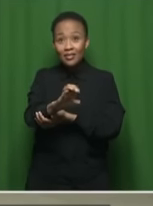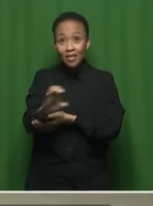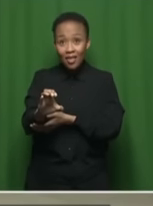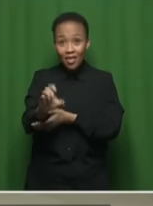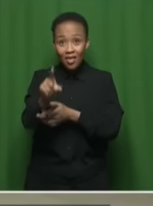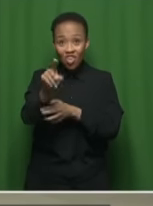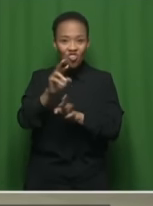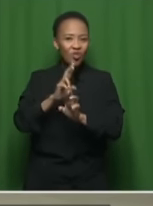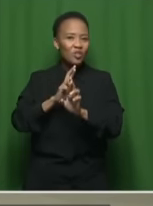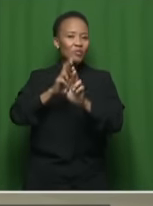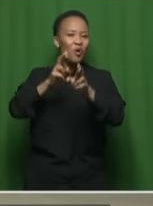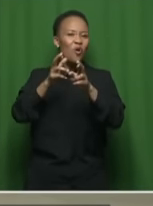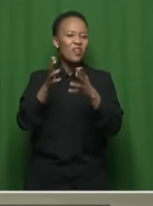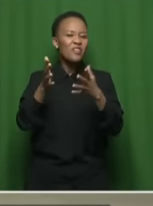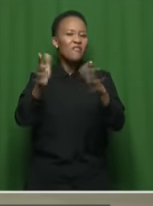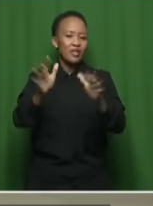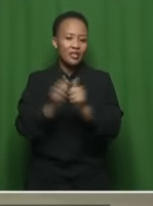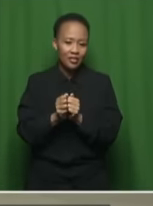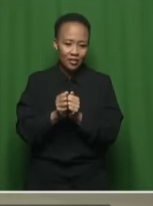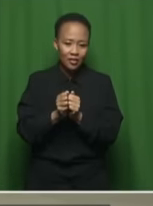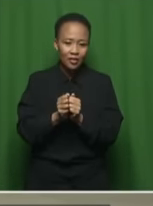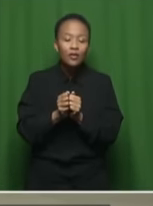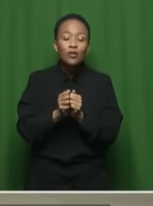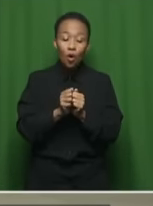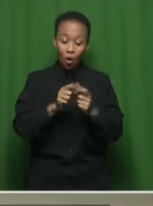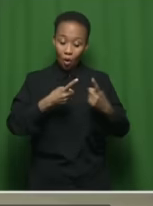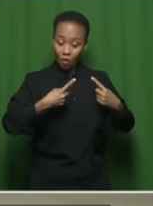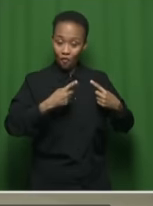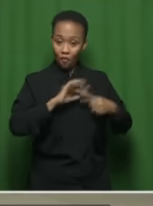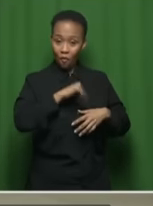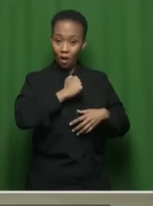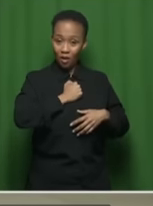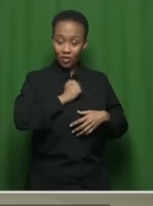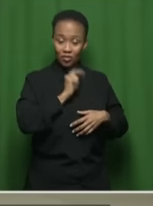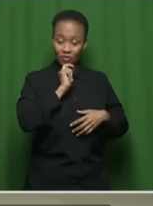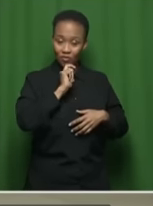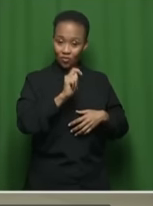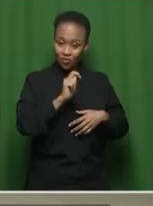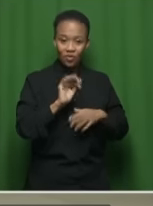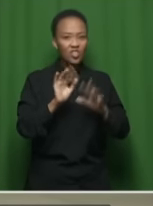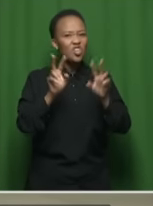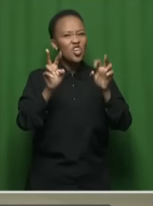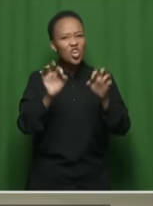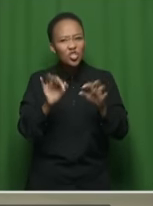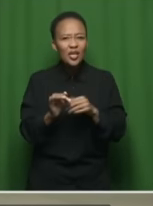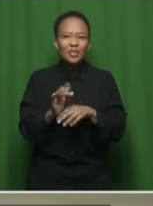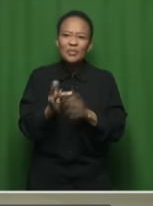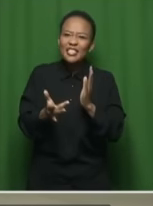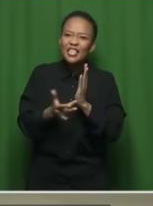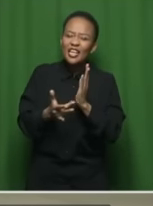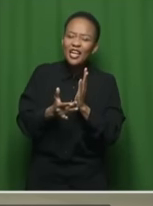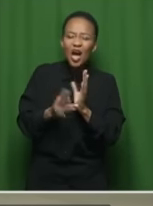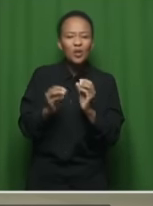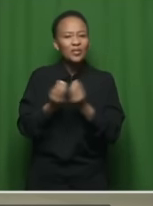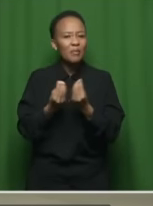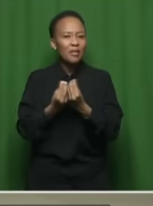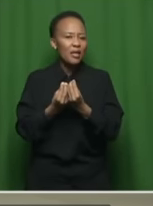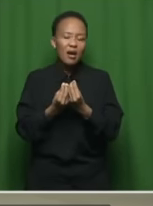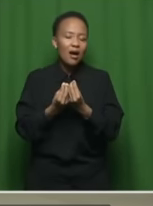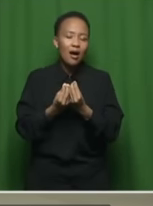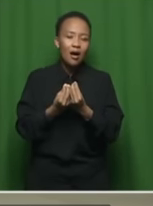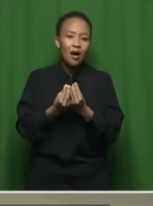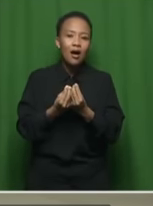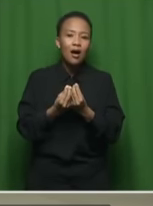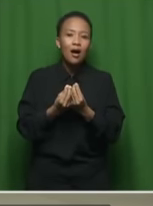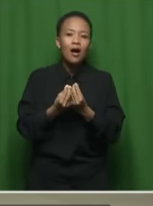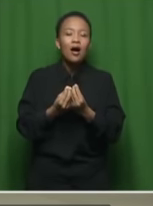response actually, for us it's neither the issue of it being technical or not, but it is about explaining